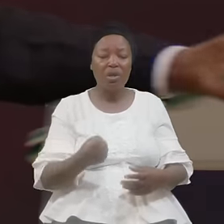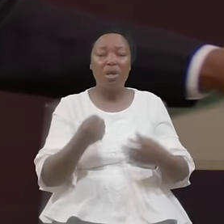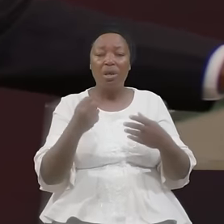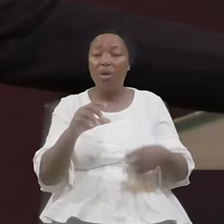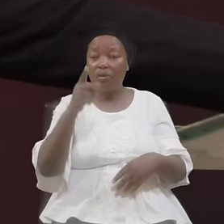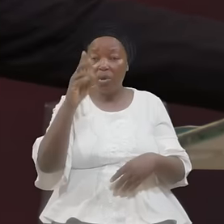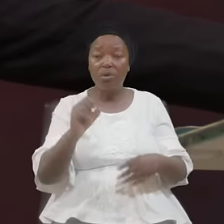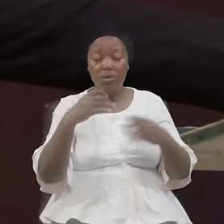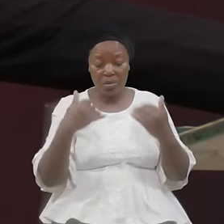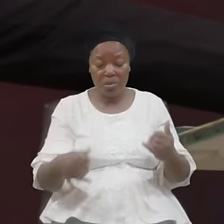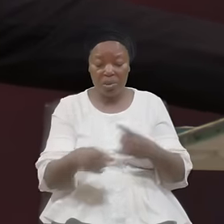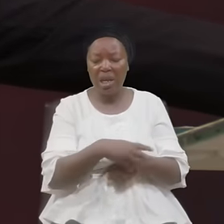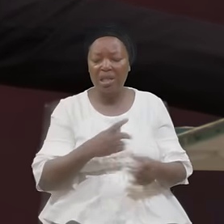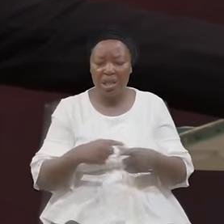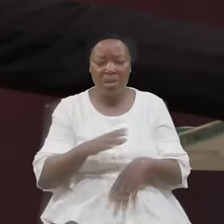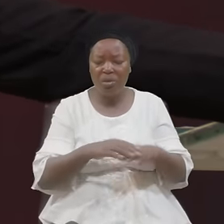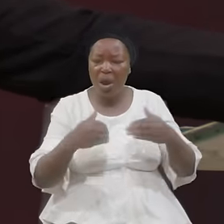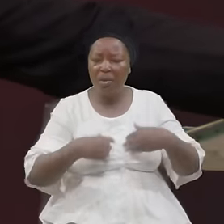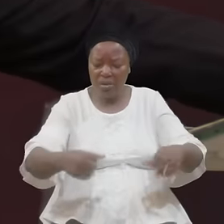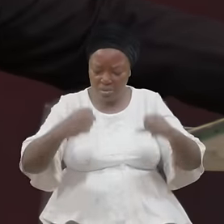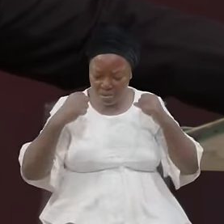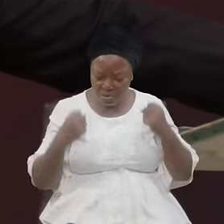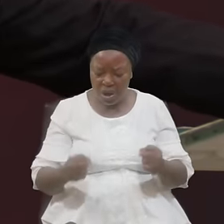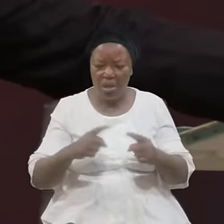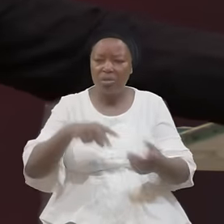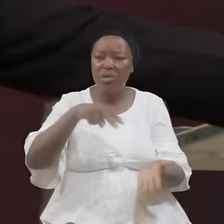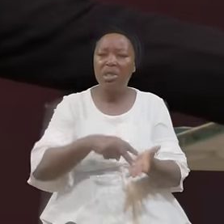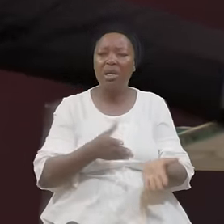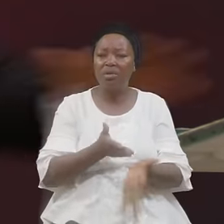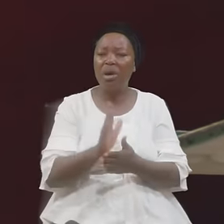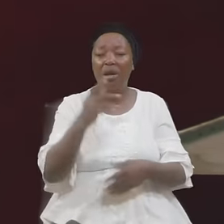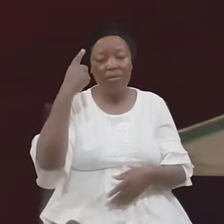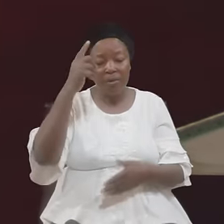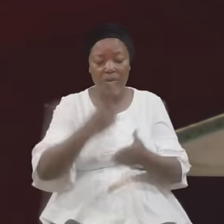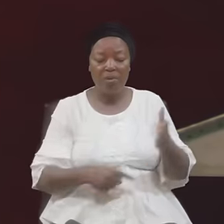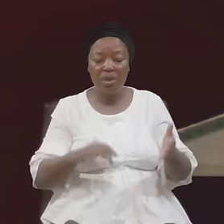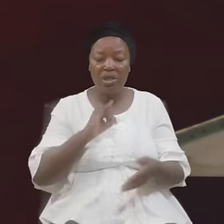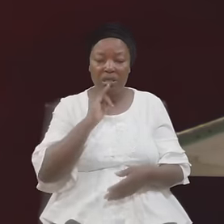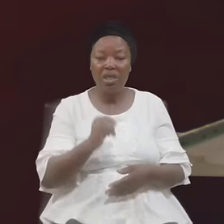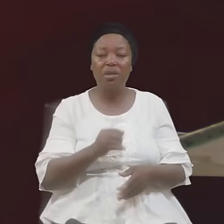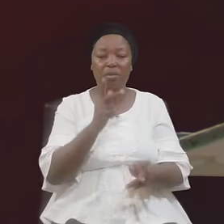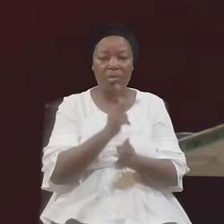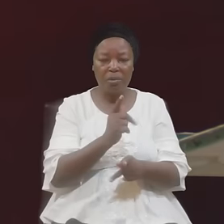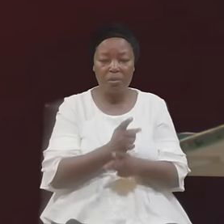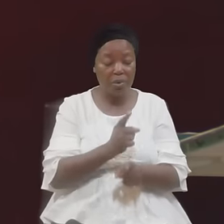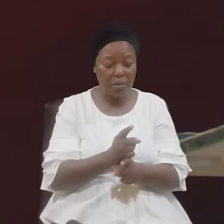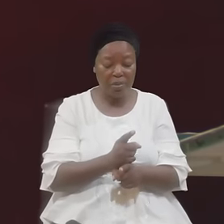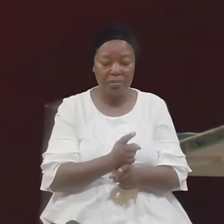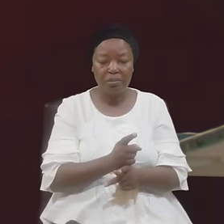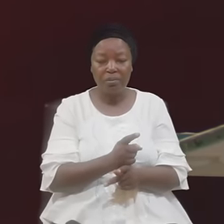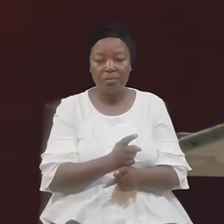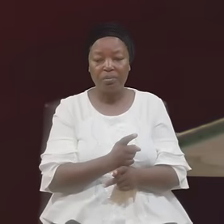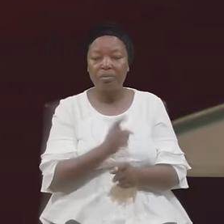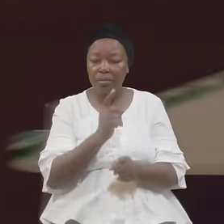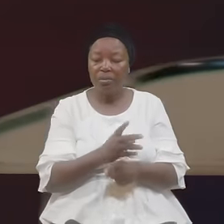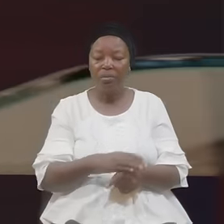The Backbone To Stand Right For What Is Right It Says For This Cause